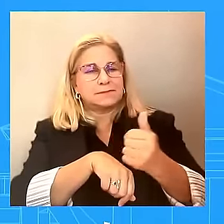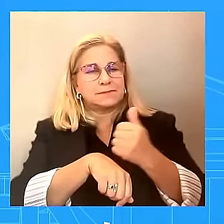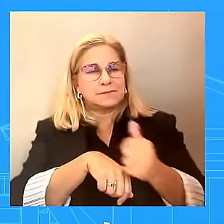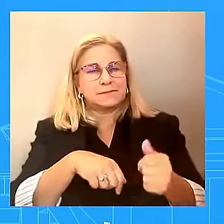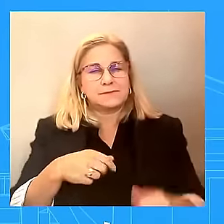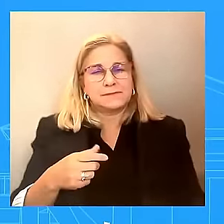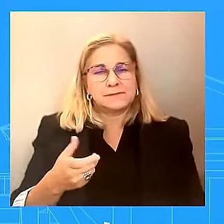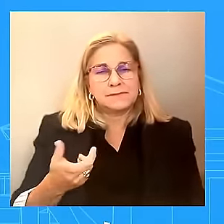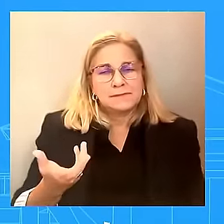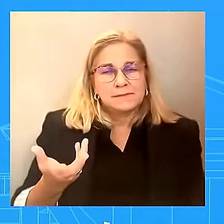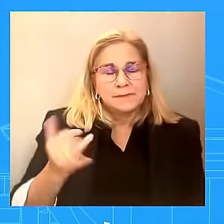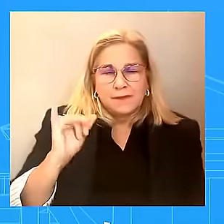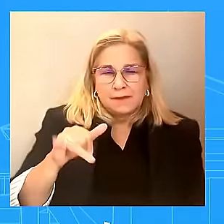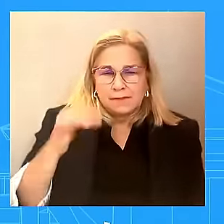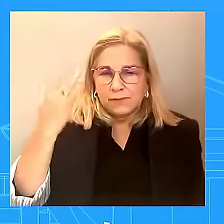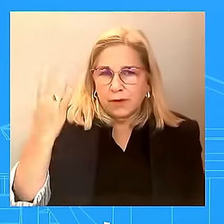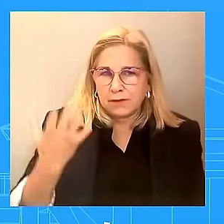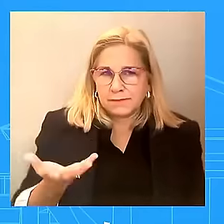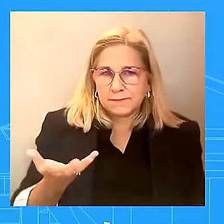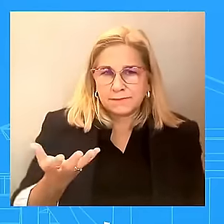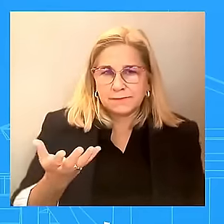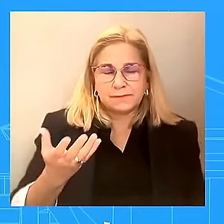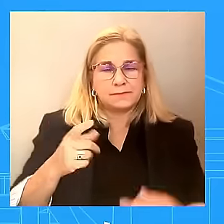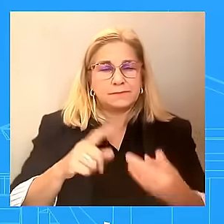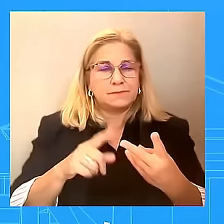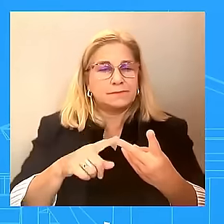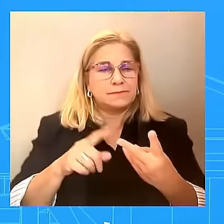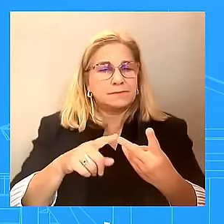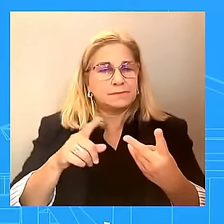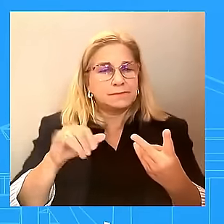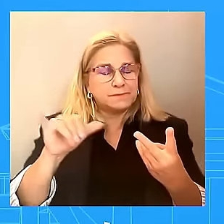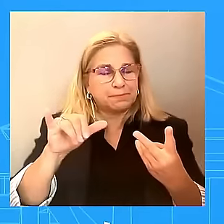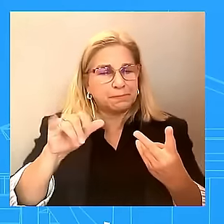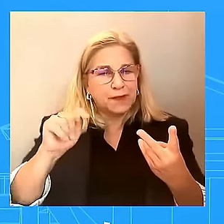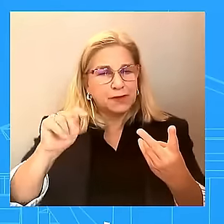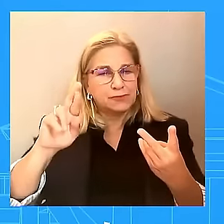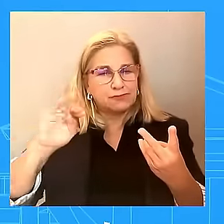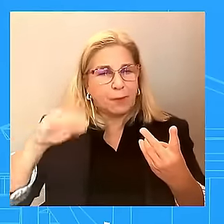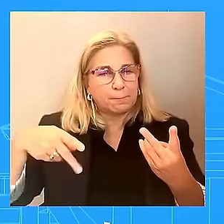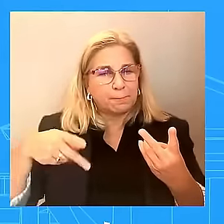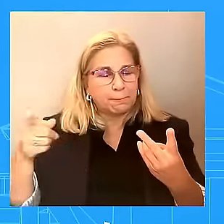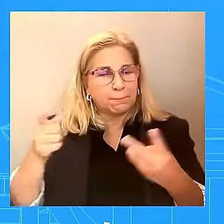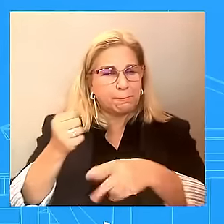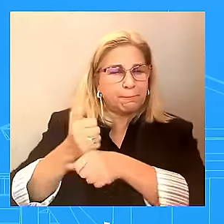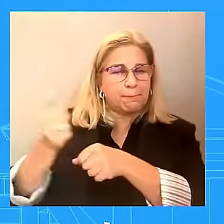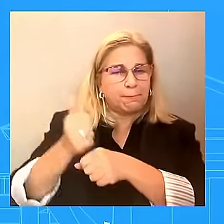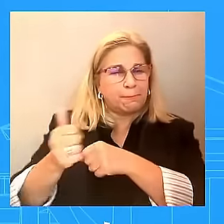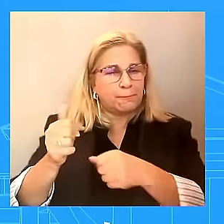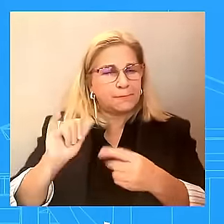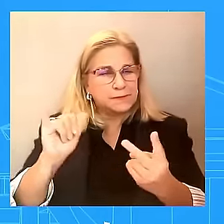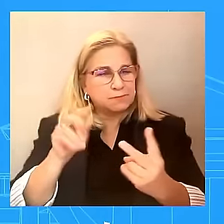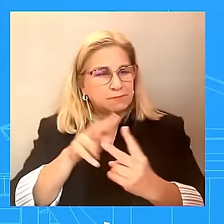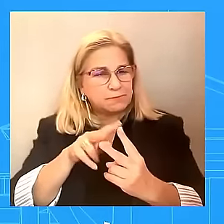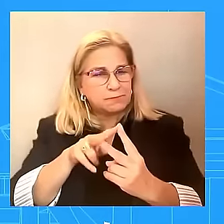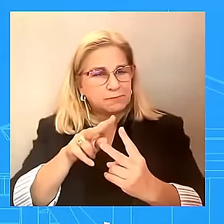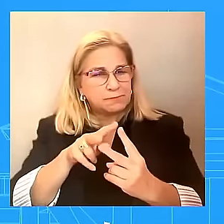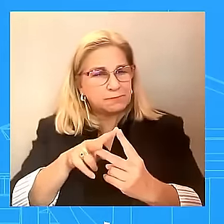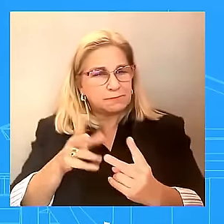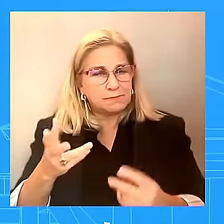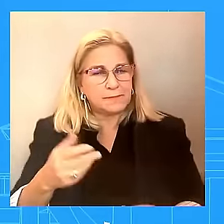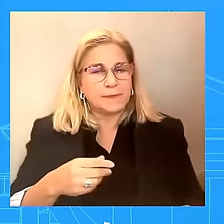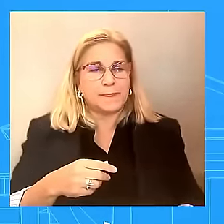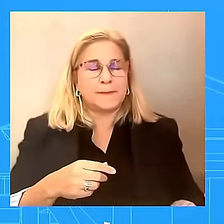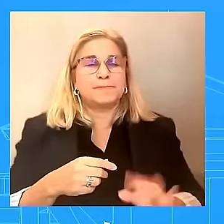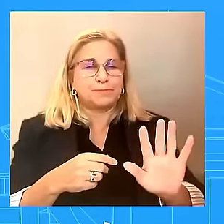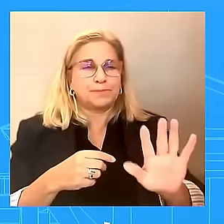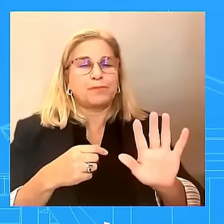being used from a Democrat? Look, we have been always very clear, the President was clear even when he was running in 2020 that he was going to make sure that